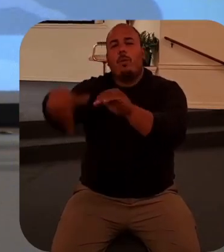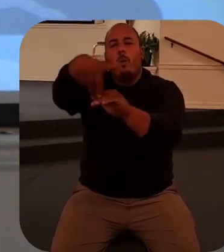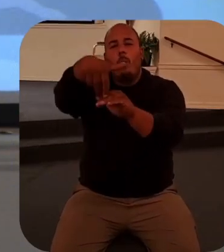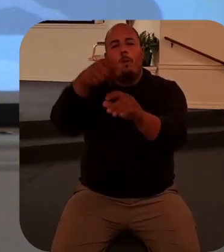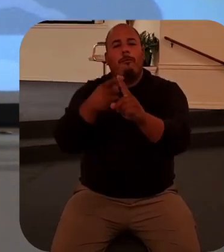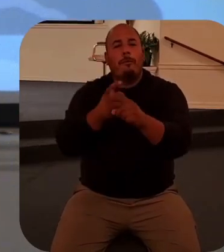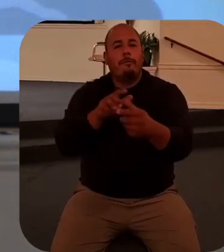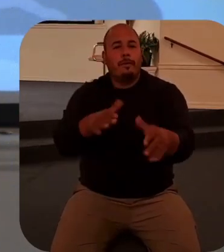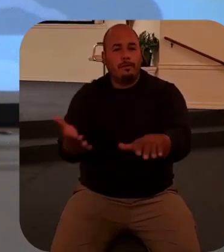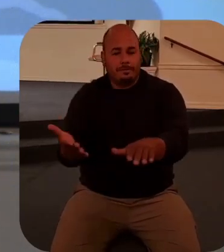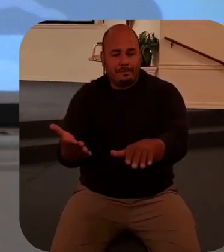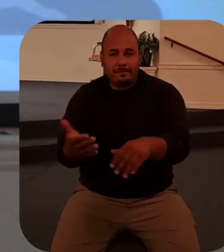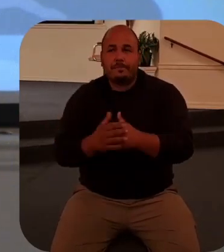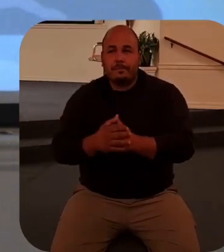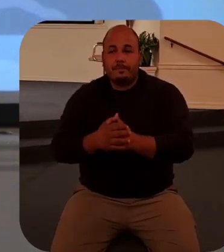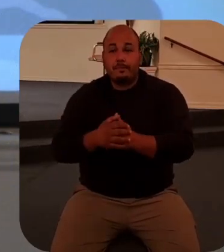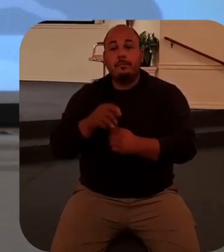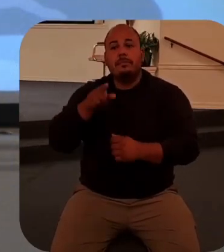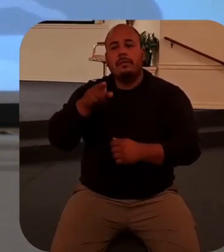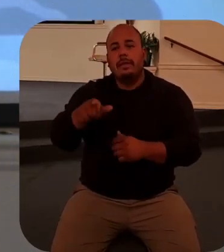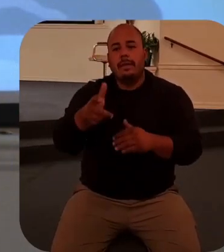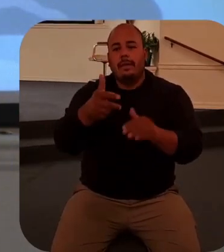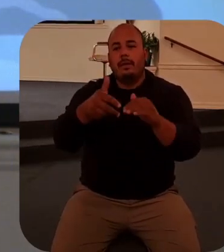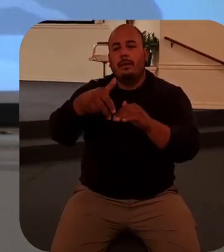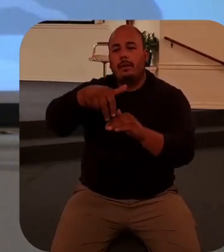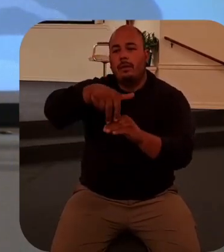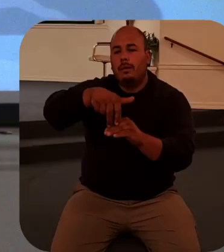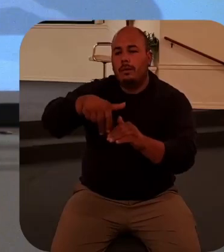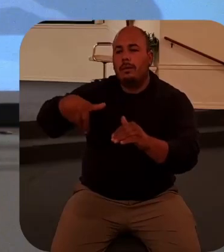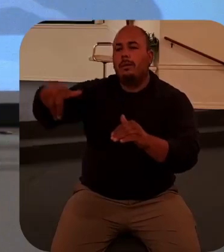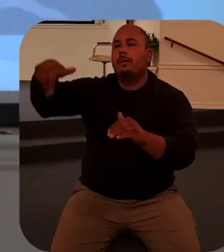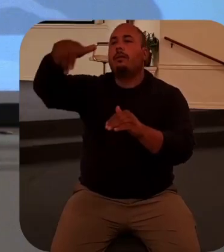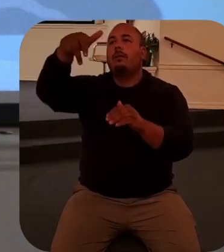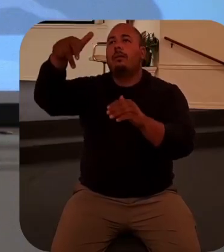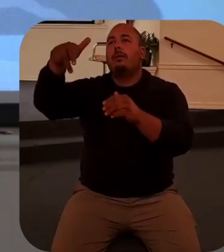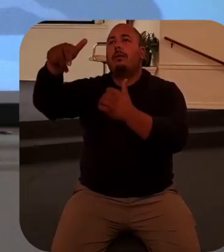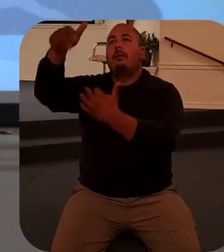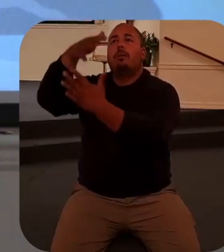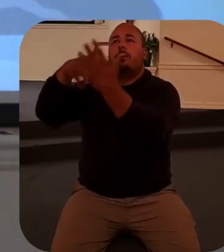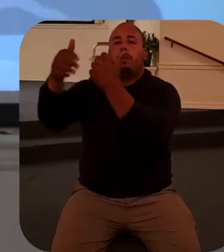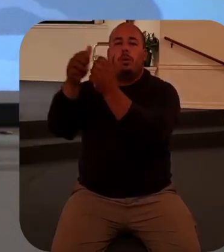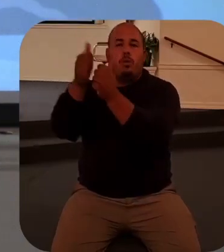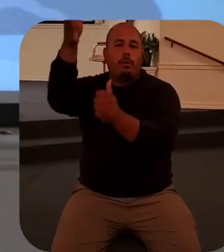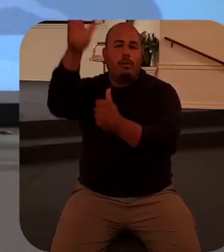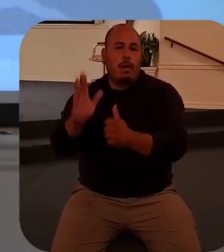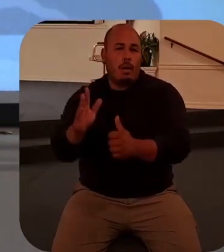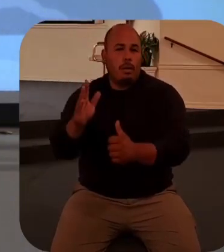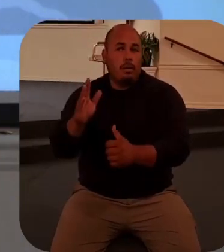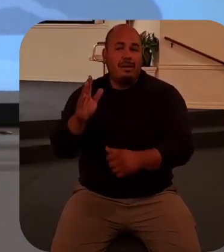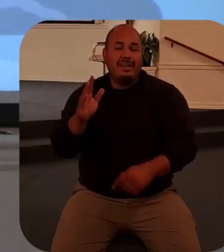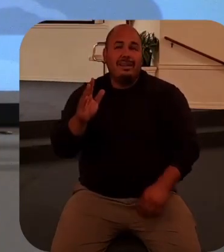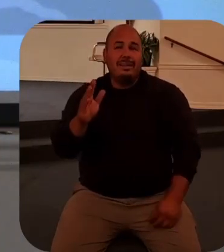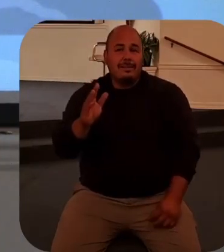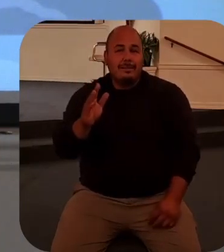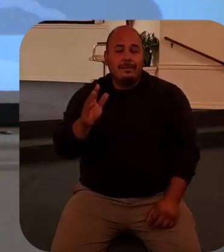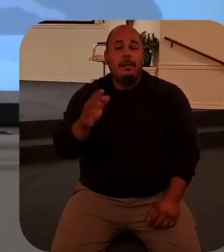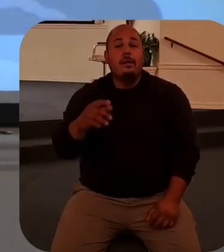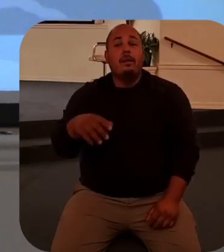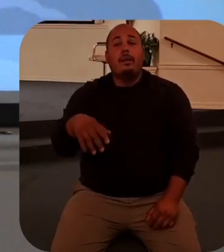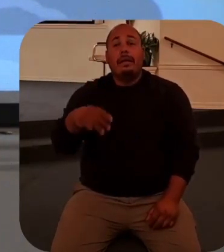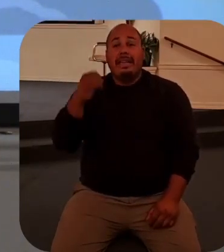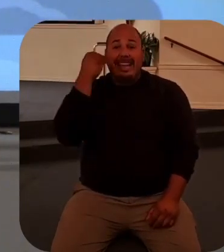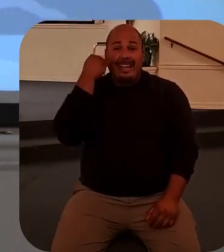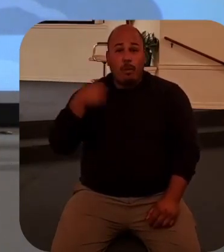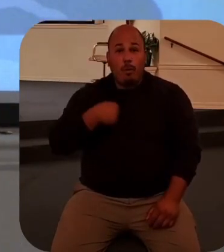in the presence of God if we believe he weeps when we grieve but he